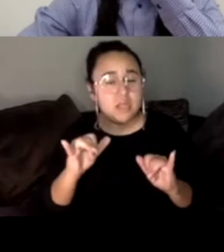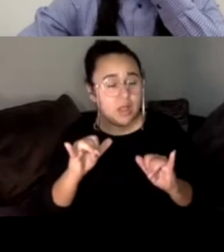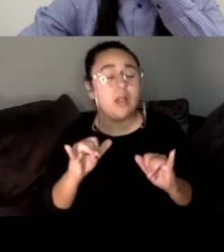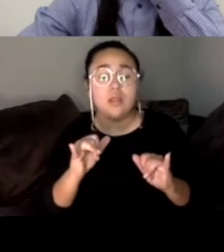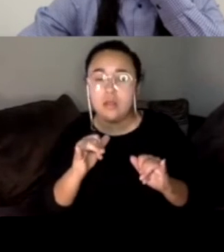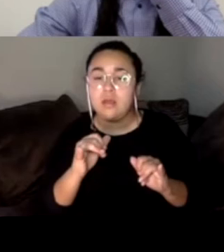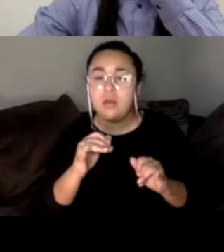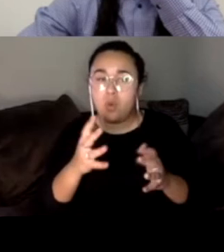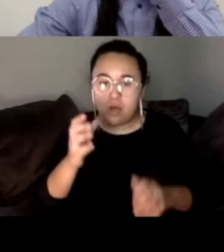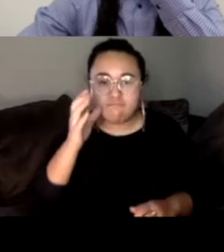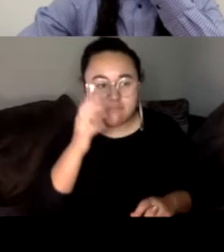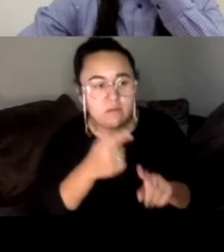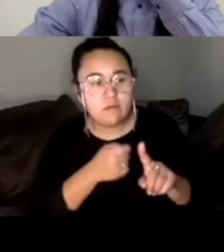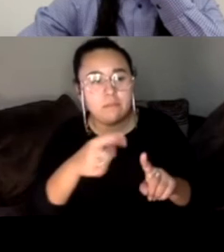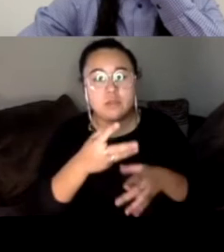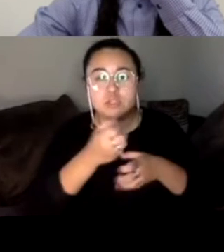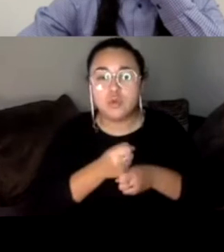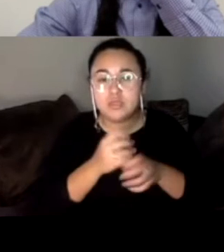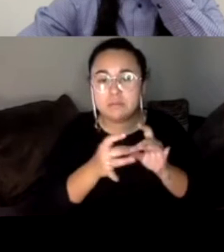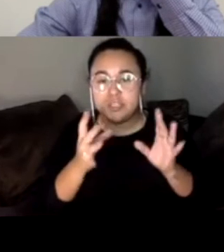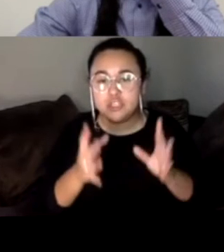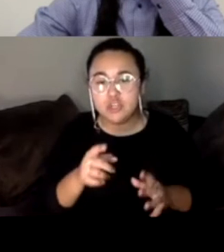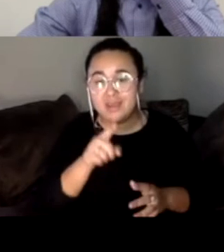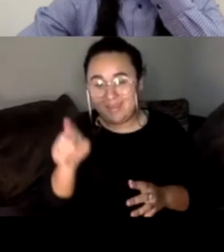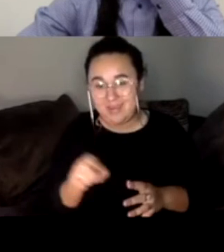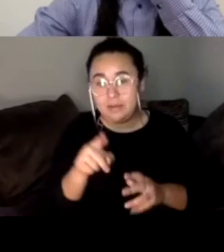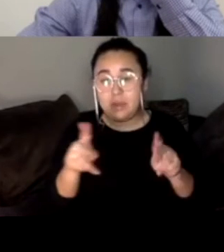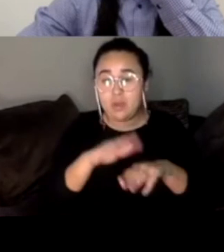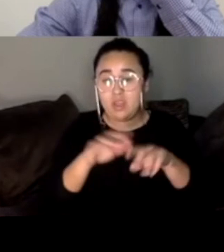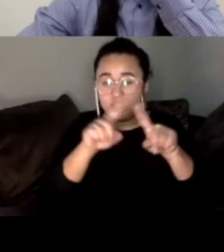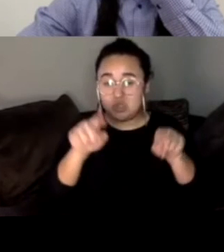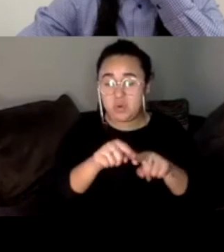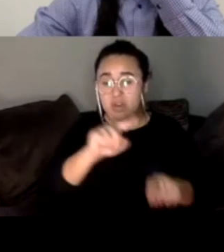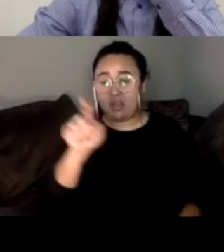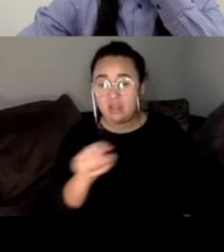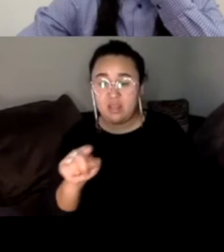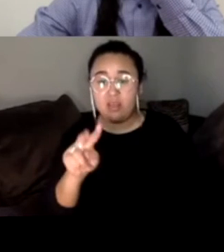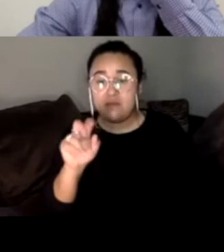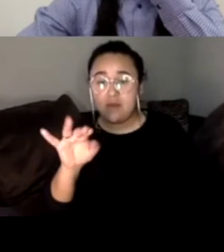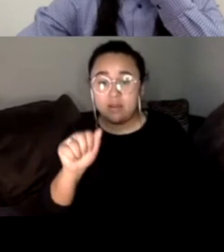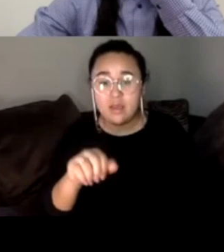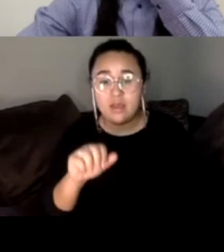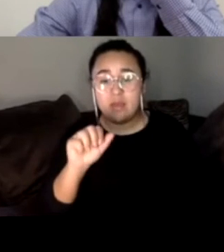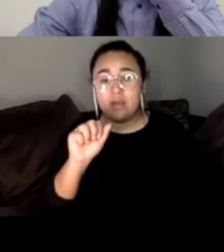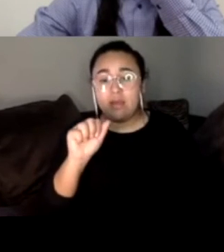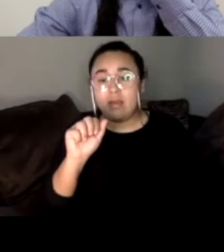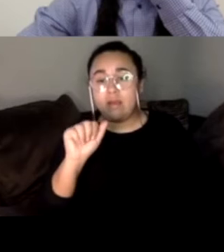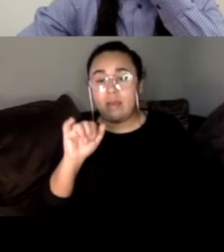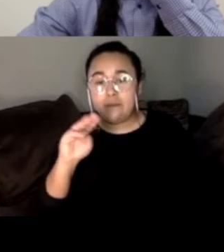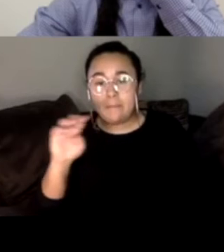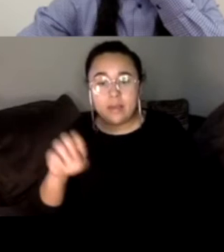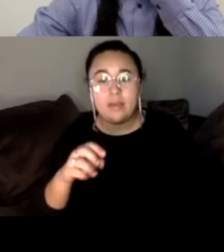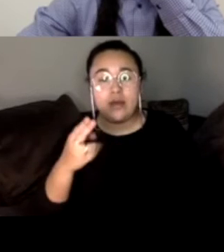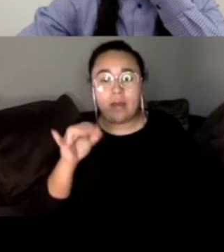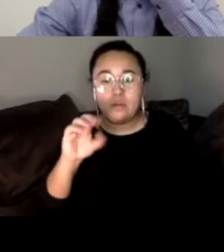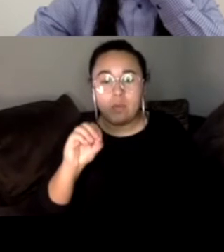Amy, Matt, these are all people who, when they speak to their communities, these are the folks that are highly respected. And so that's